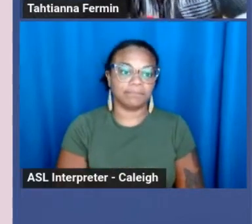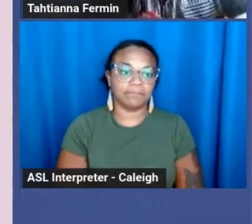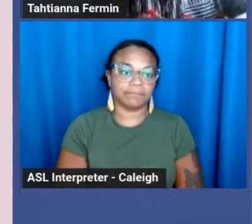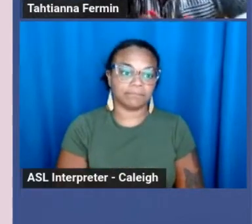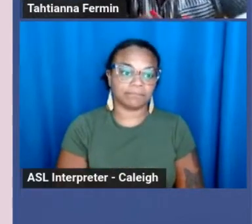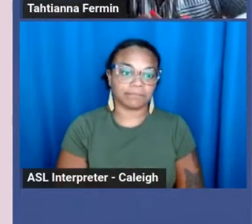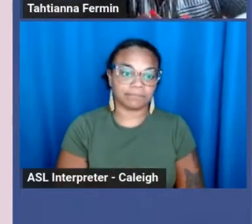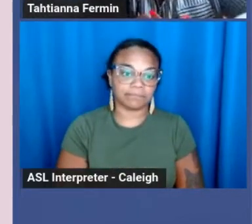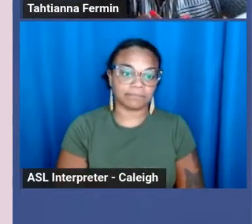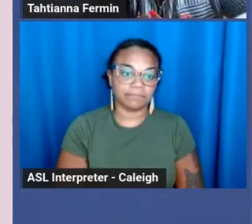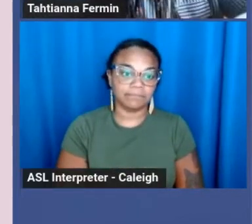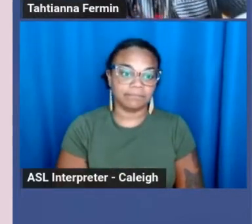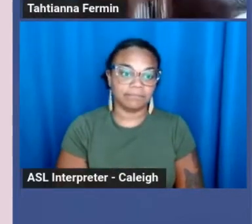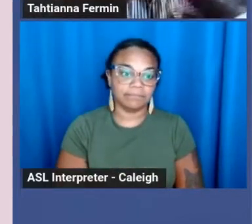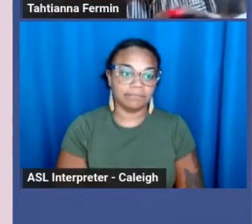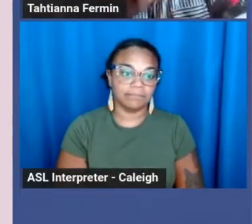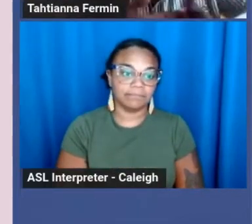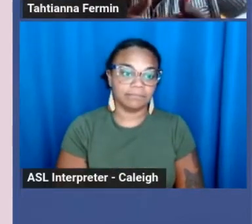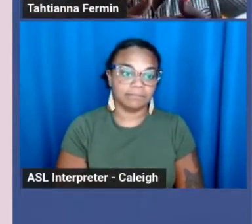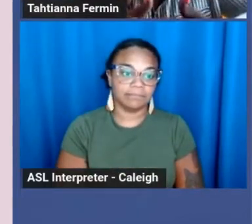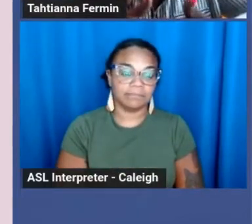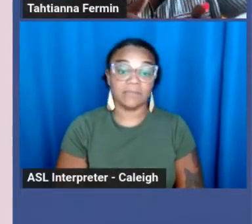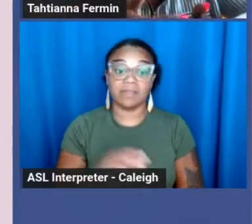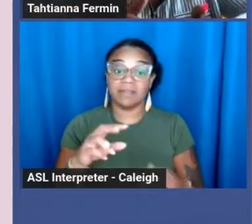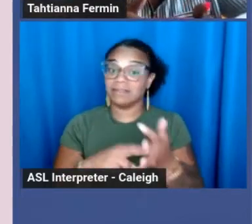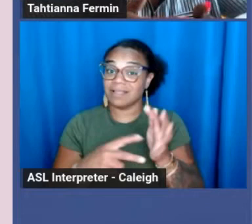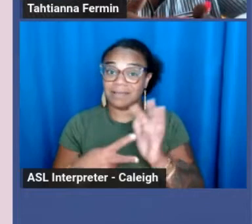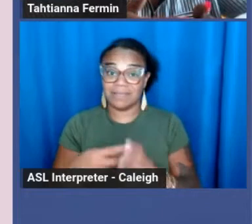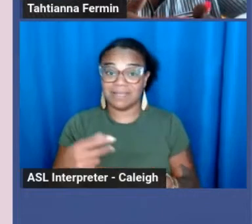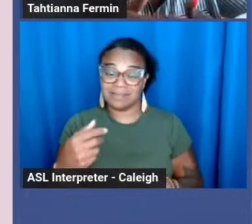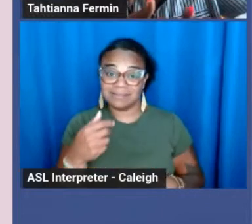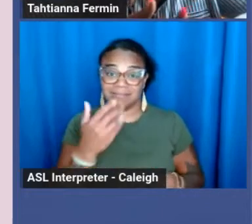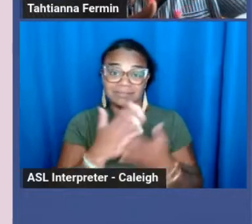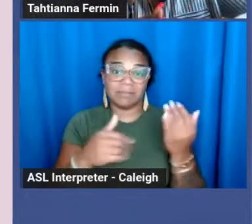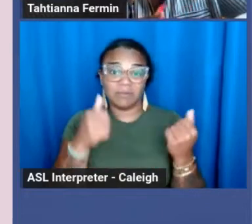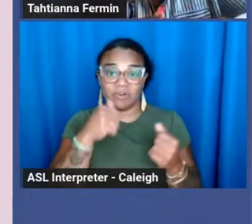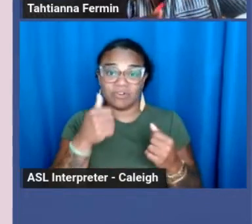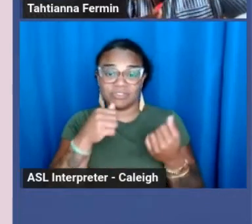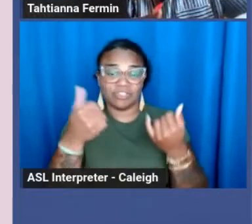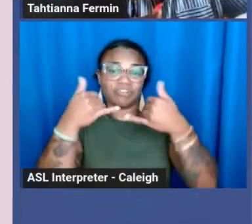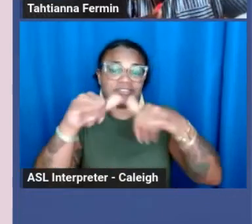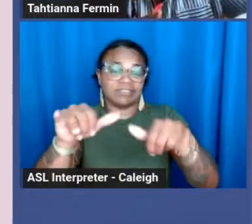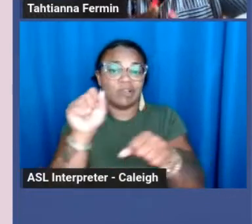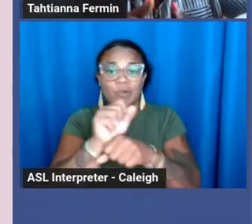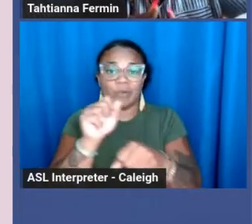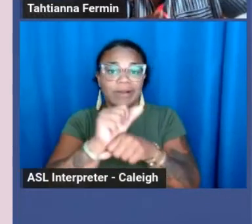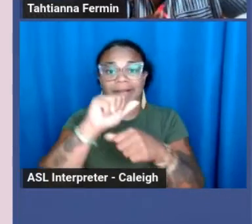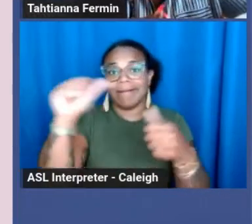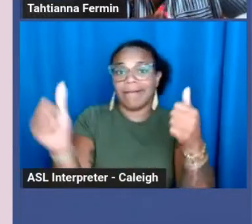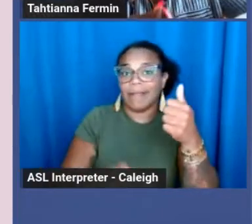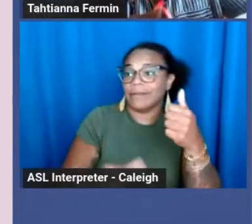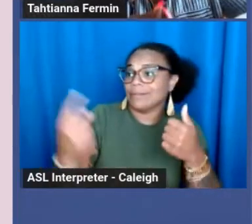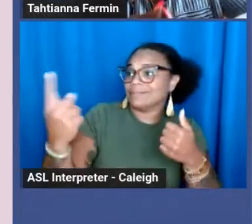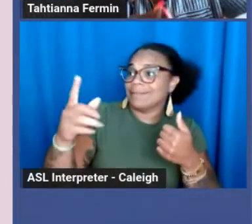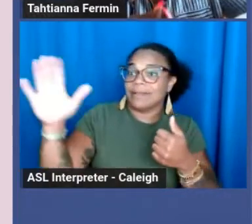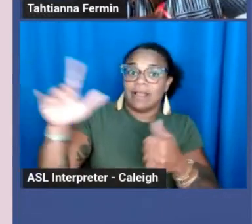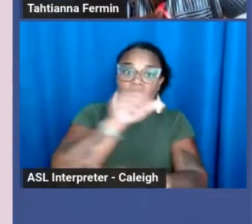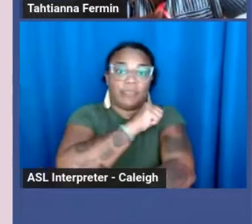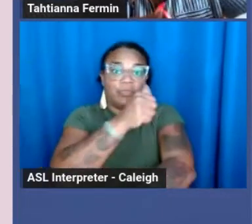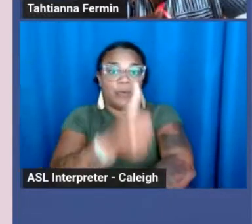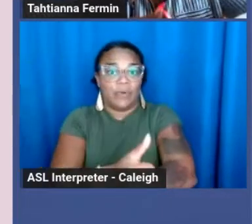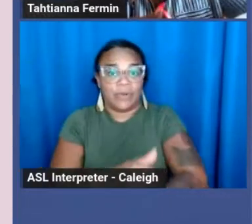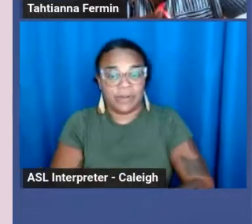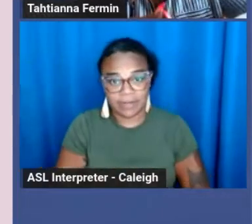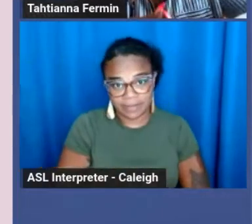That means that girls are still working underneath someone's authority, still at risk